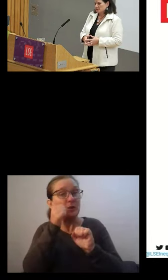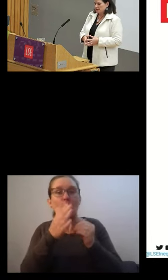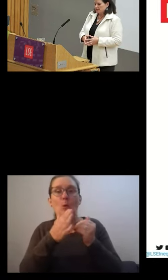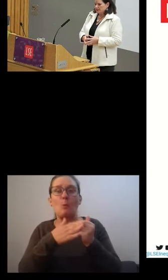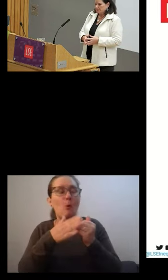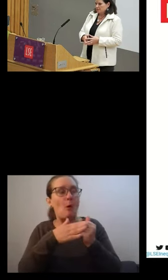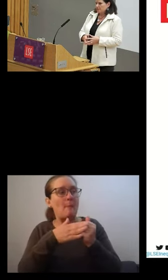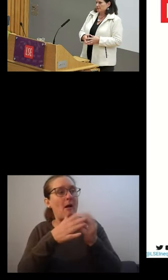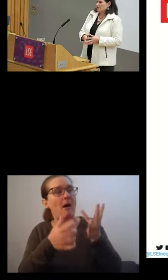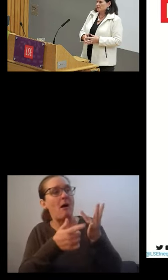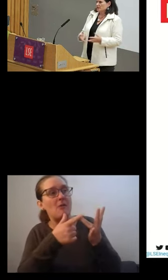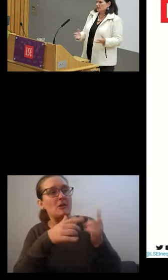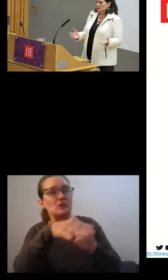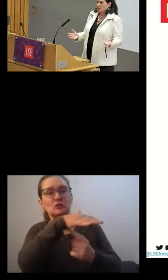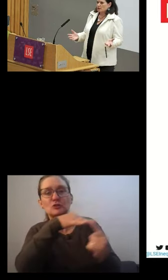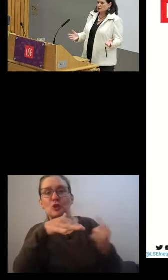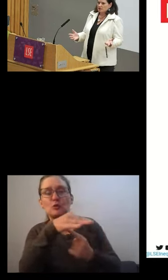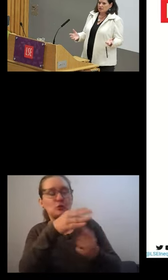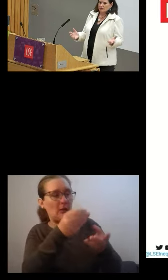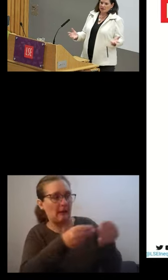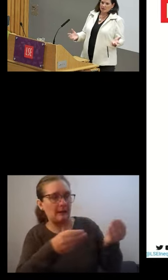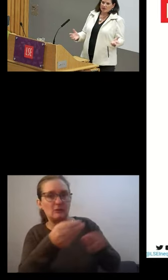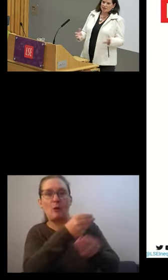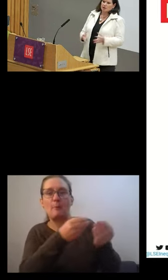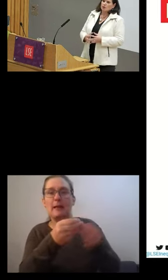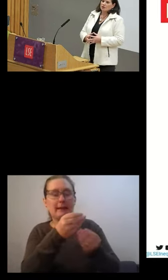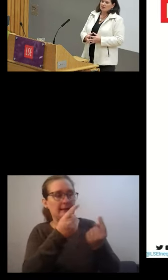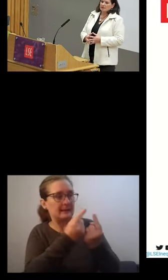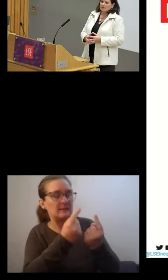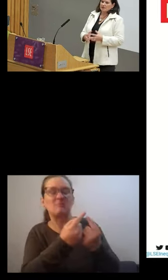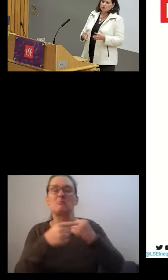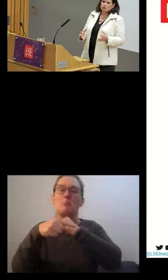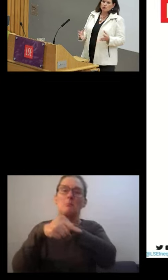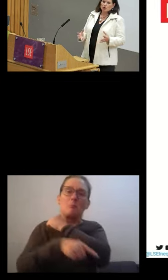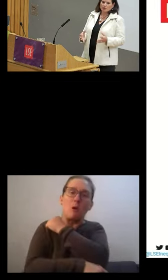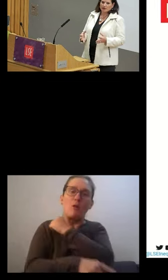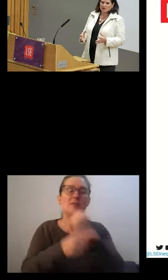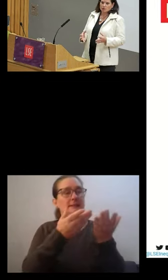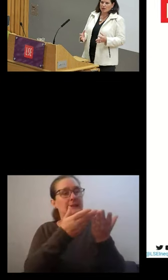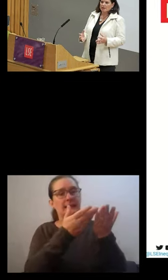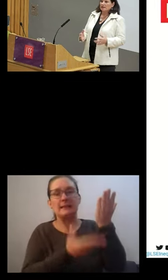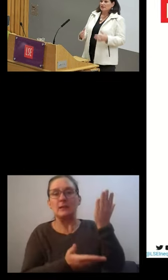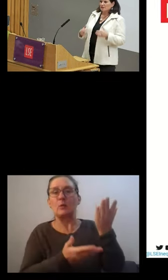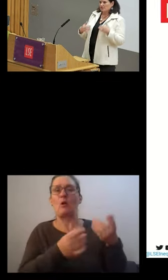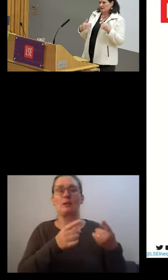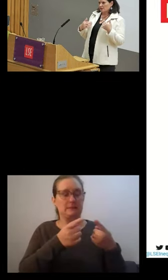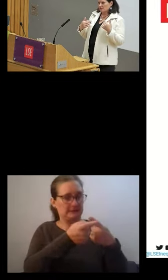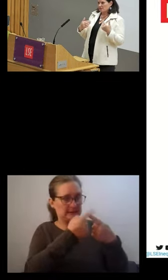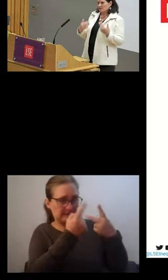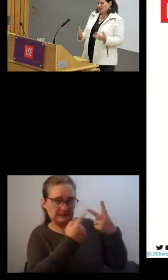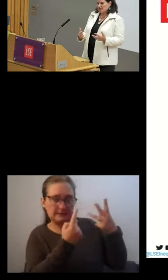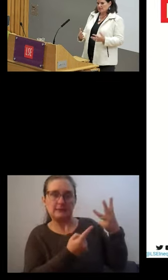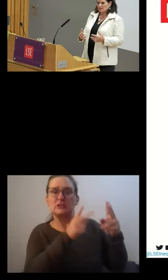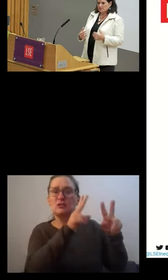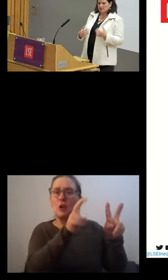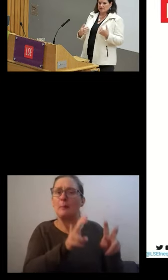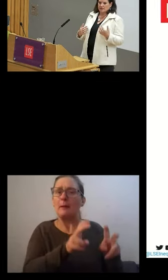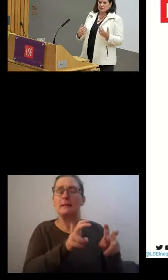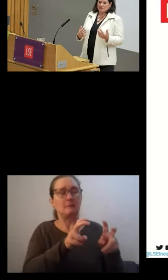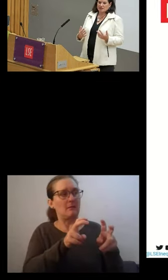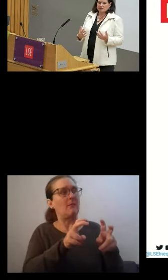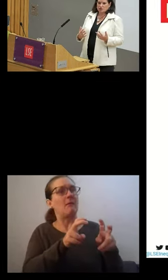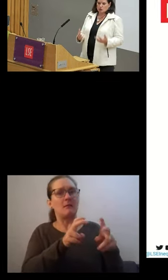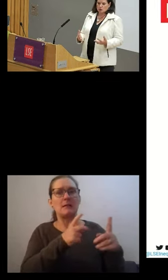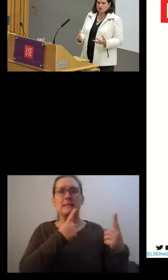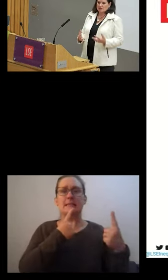phenomena. For example, if you think about poverty, if you think about inequality, these are all topics where the development of data, the